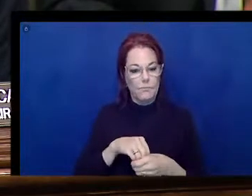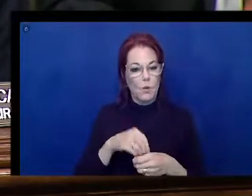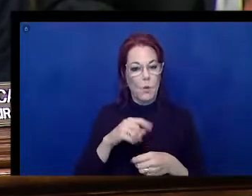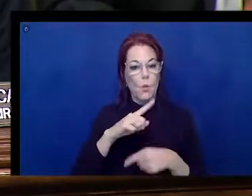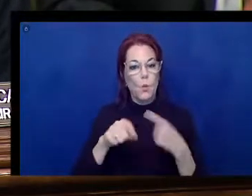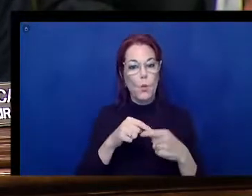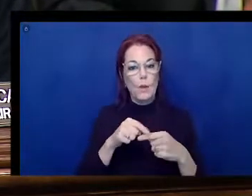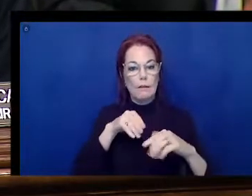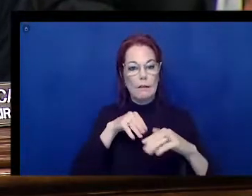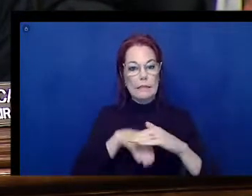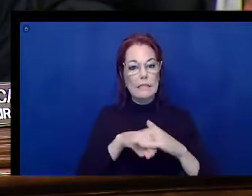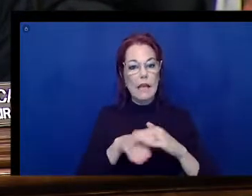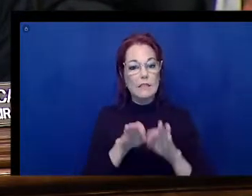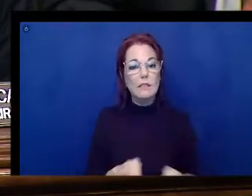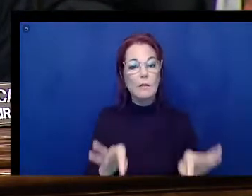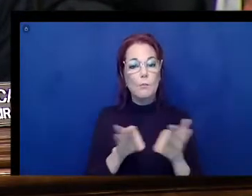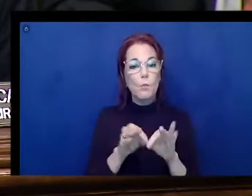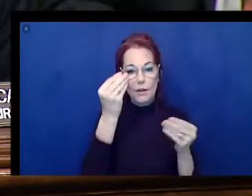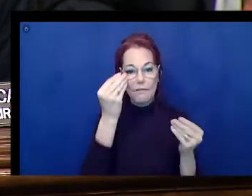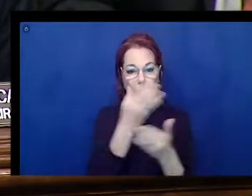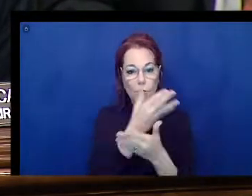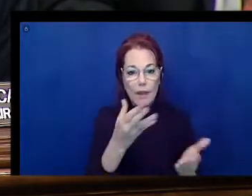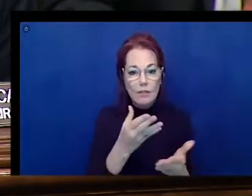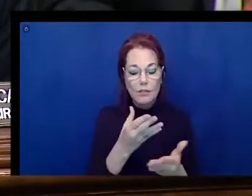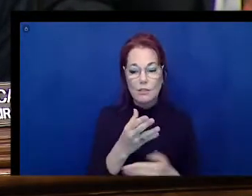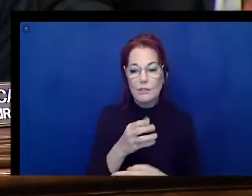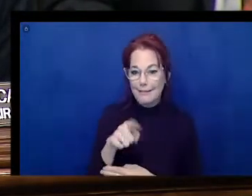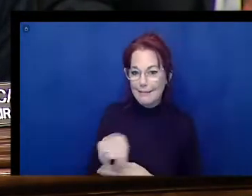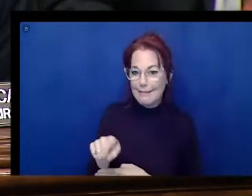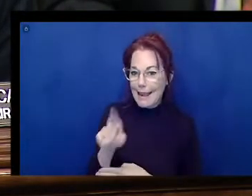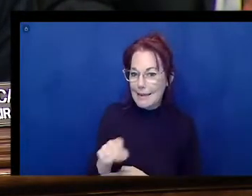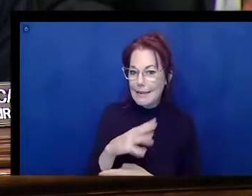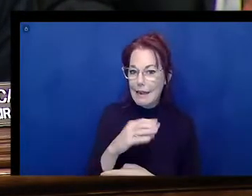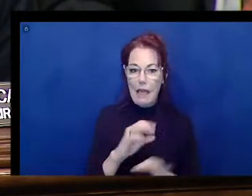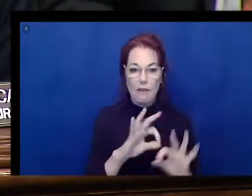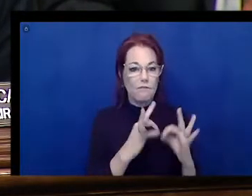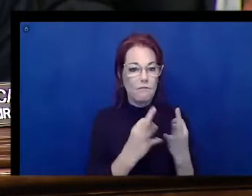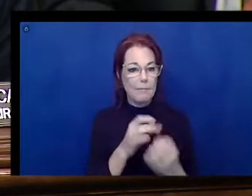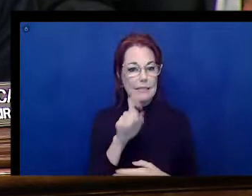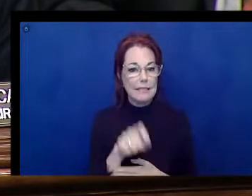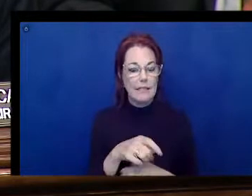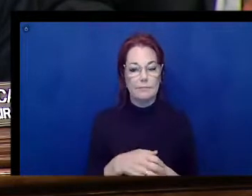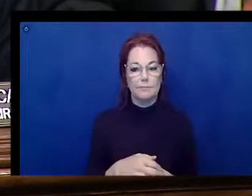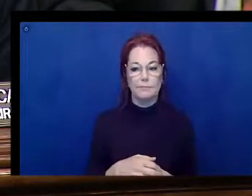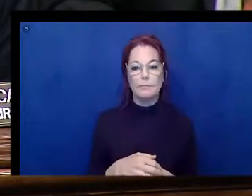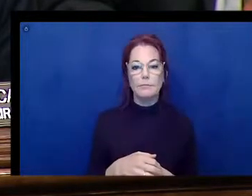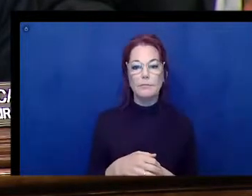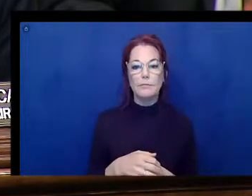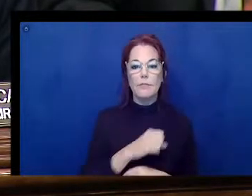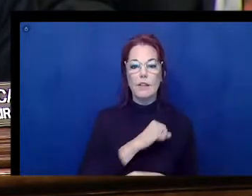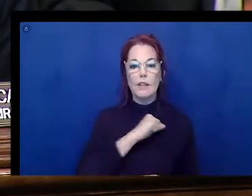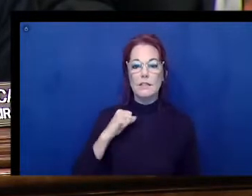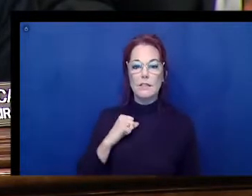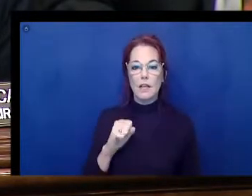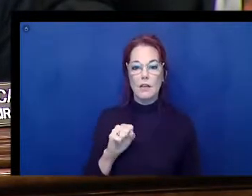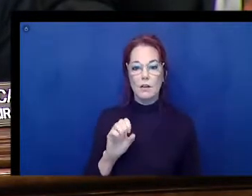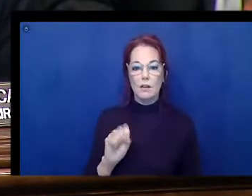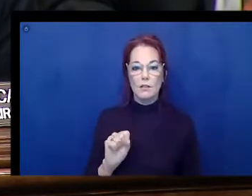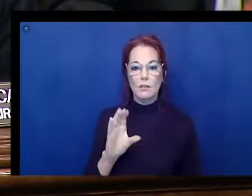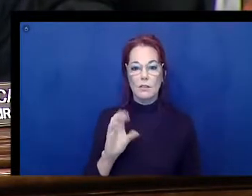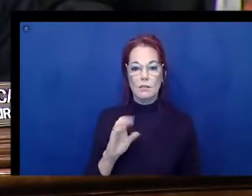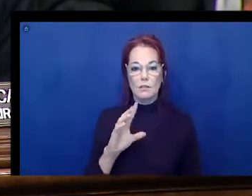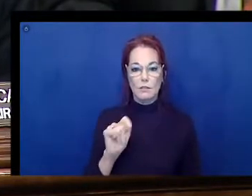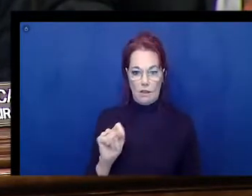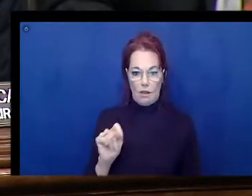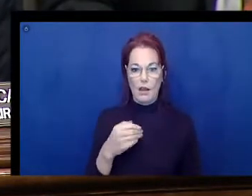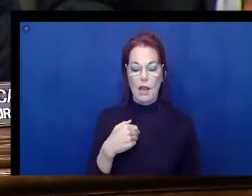and that their families need. Thank Ranking Member Scott has submitted a closing statement for the record. And with